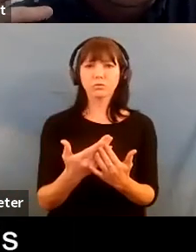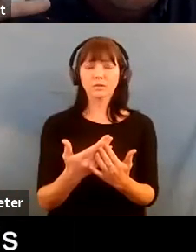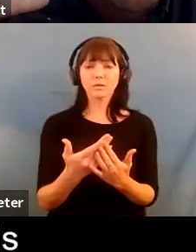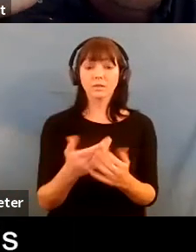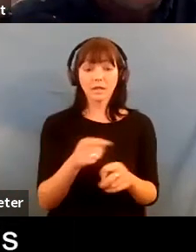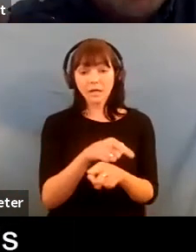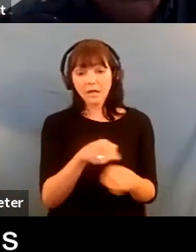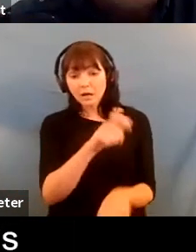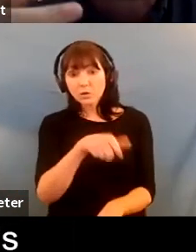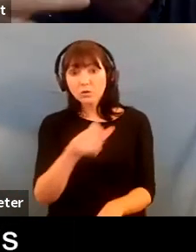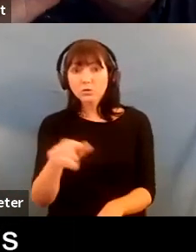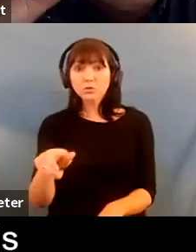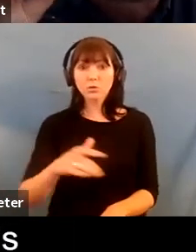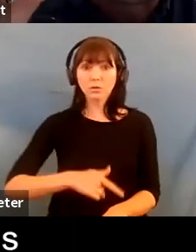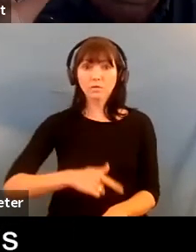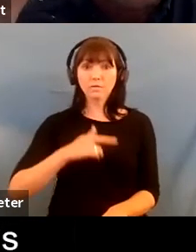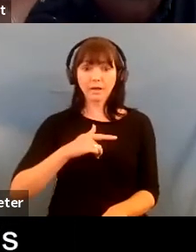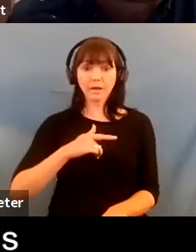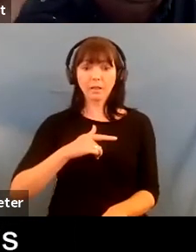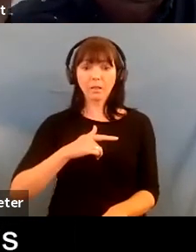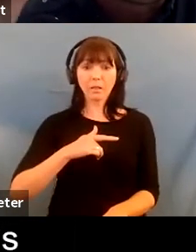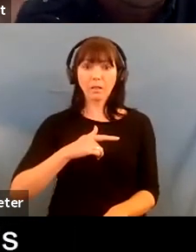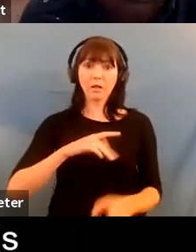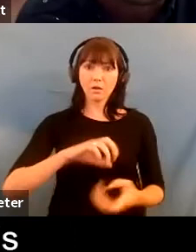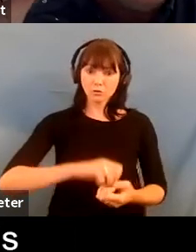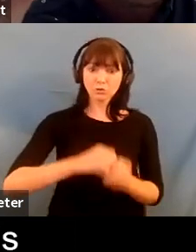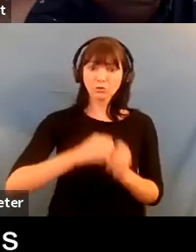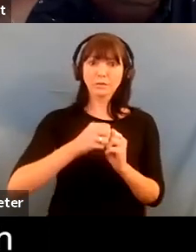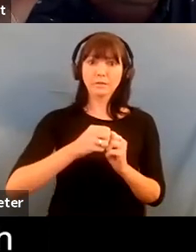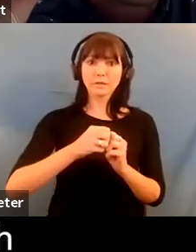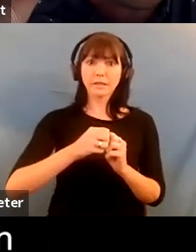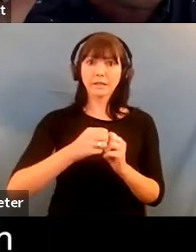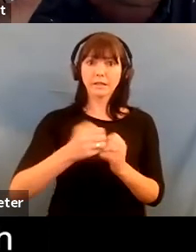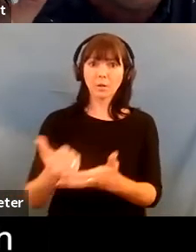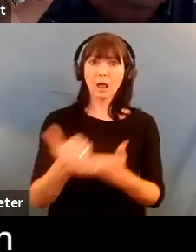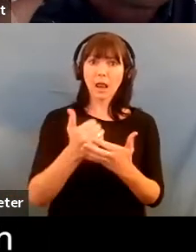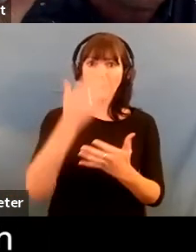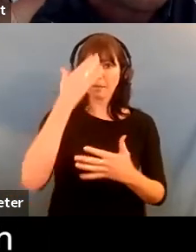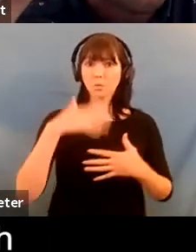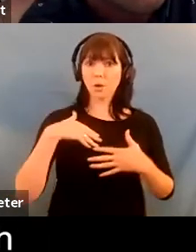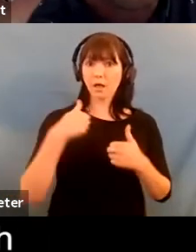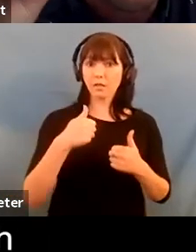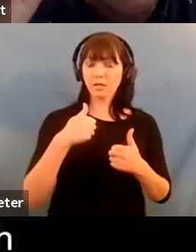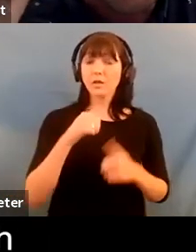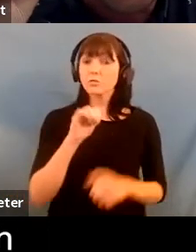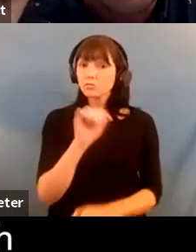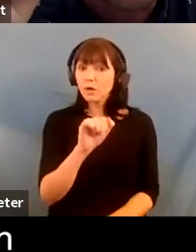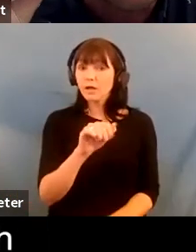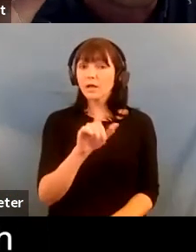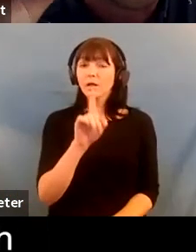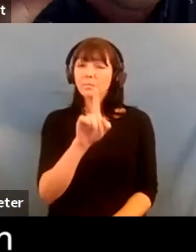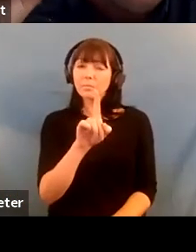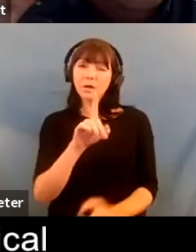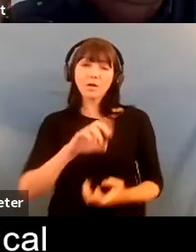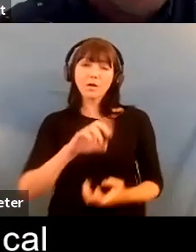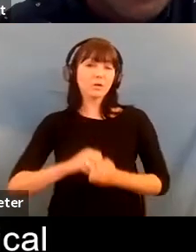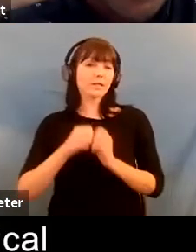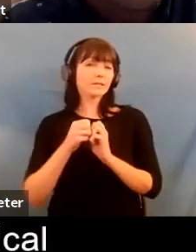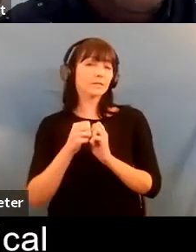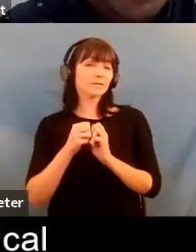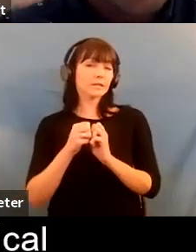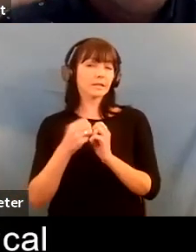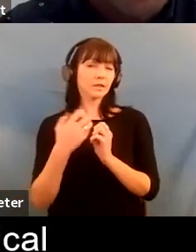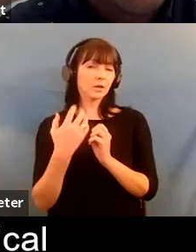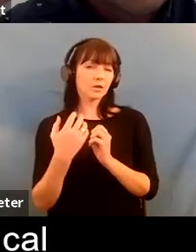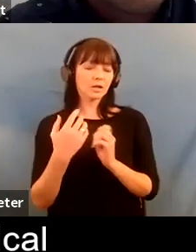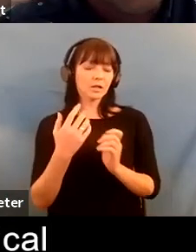that that you know being creative is is fundamentally good for the mental health but of course you know with with creativity there's always that sense of of self